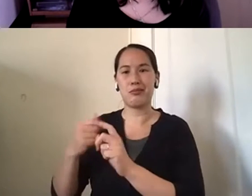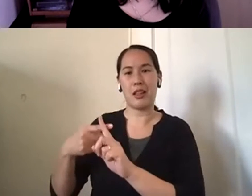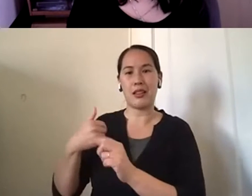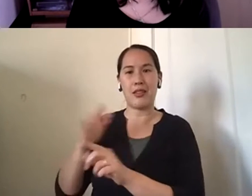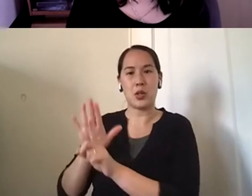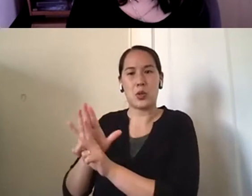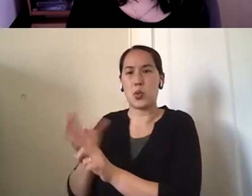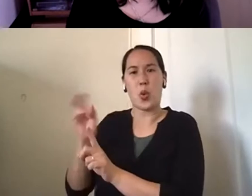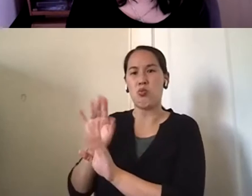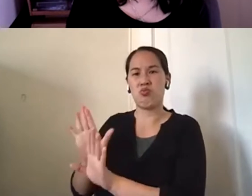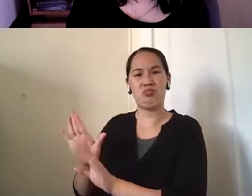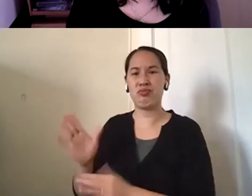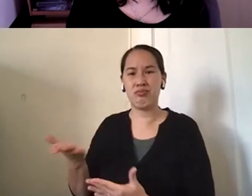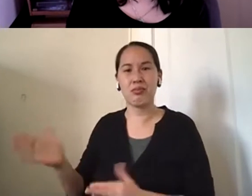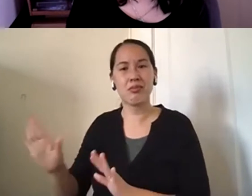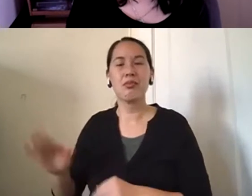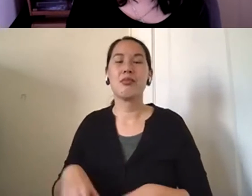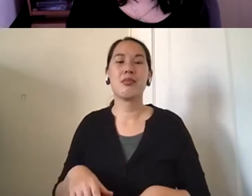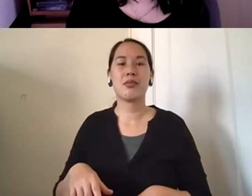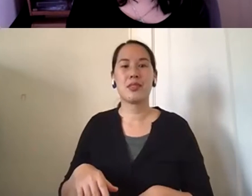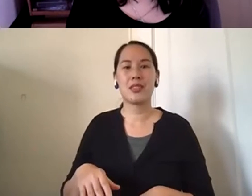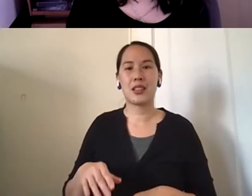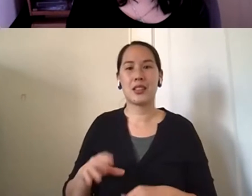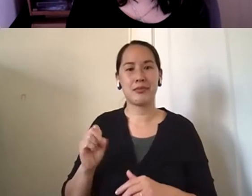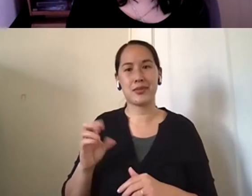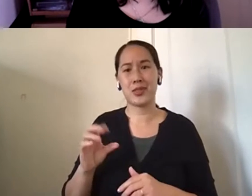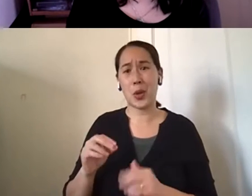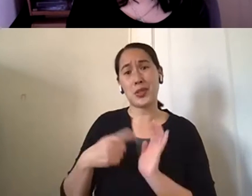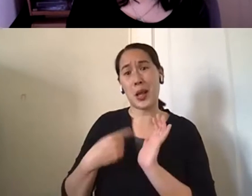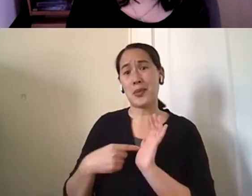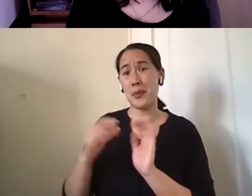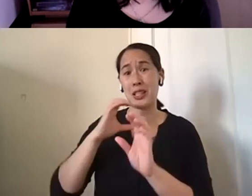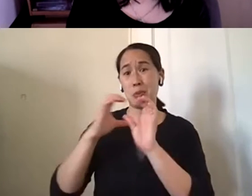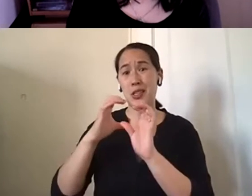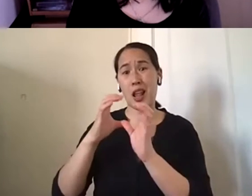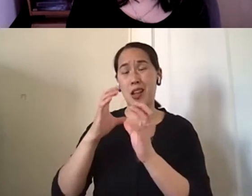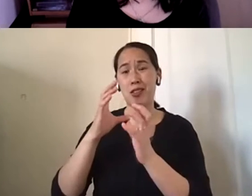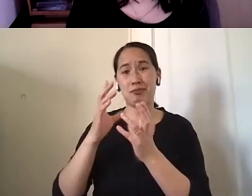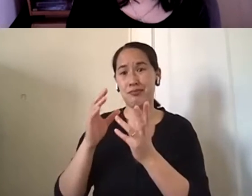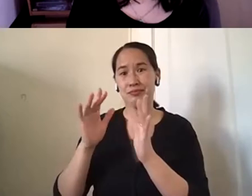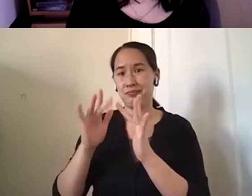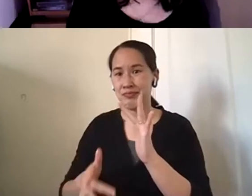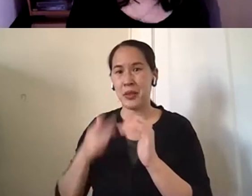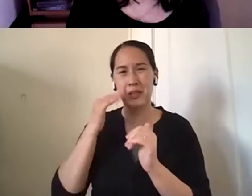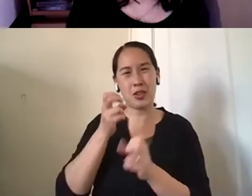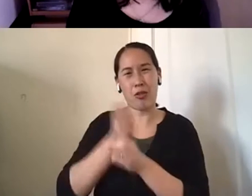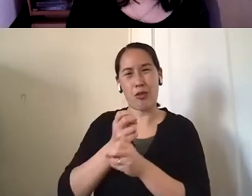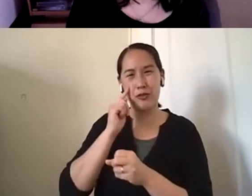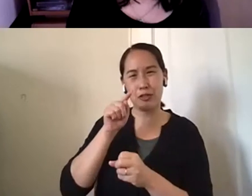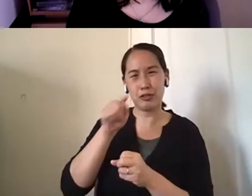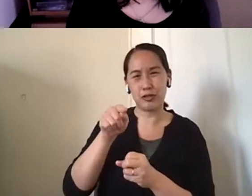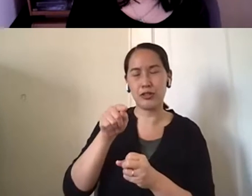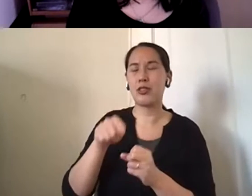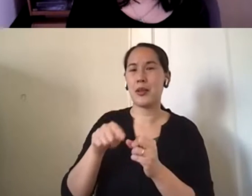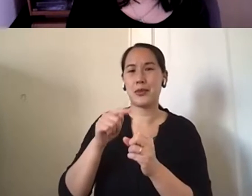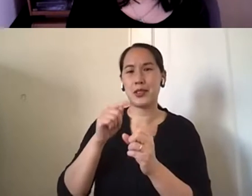his son and him, there were some lapses in communication because it was difficult for him to process the diagnosis